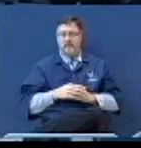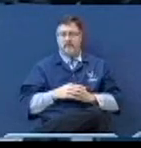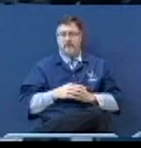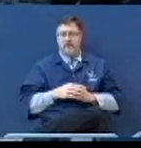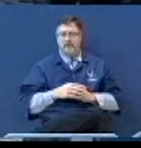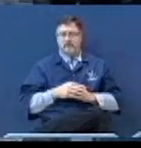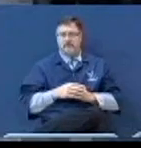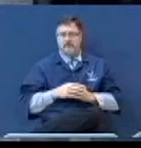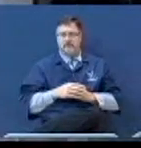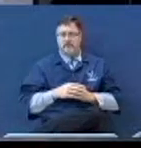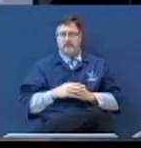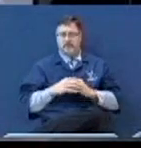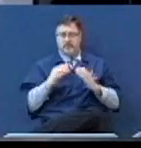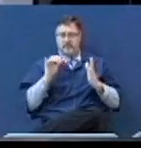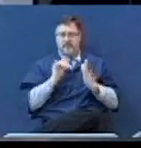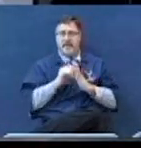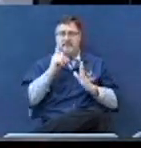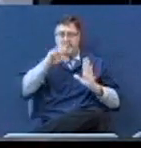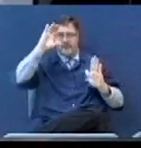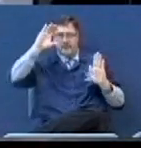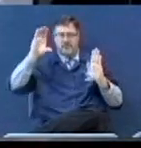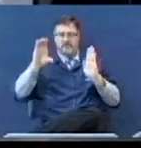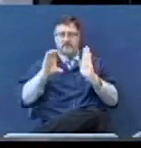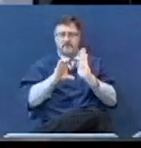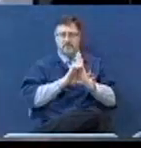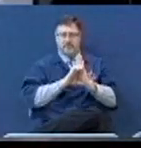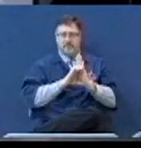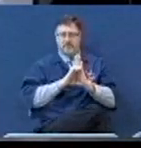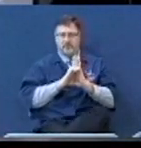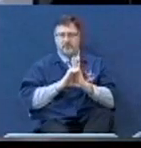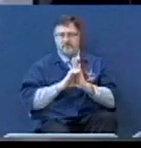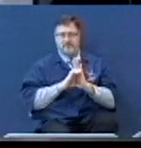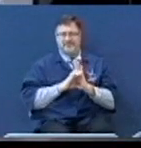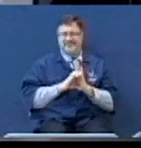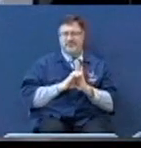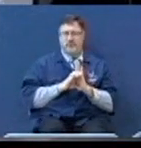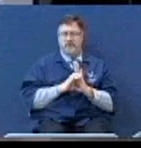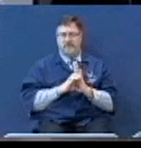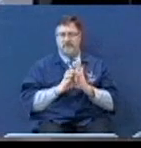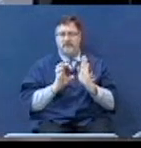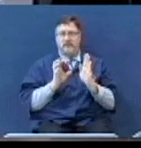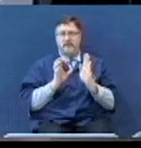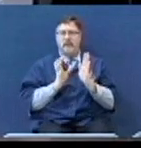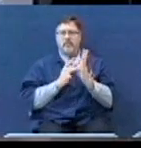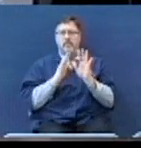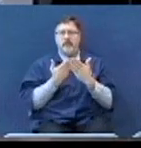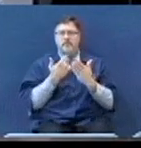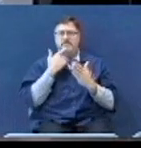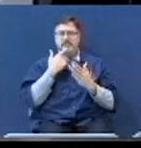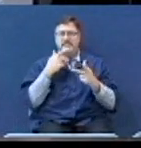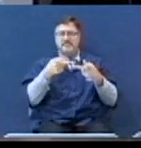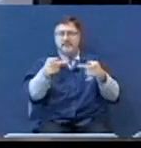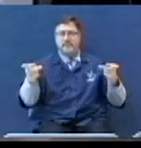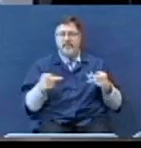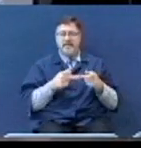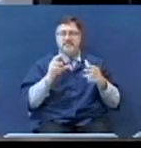and that's its picture. The Bible says it's a place of the skull.